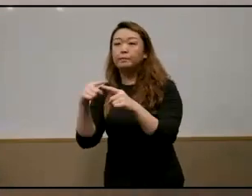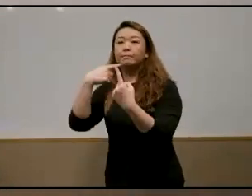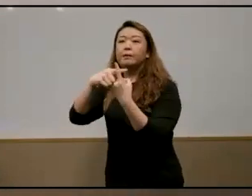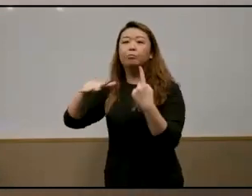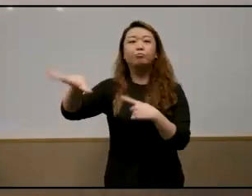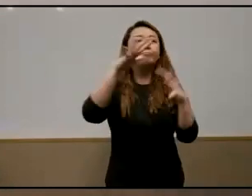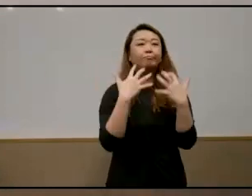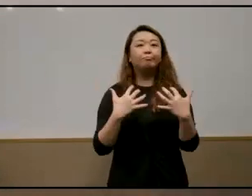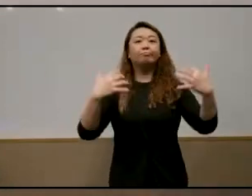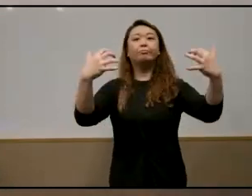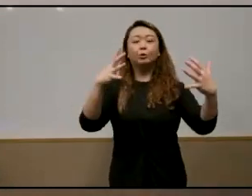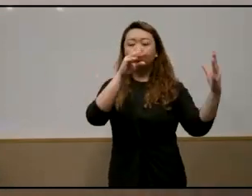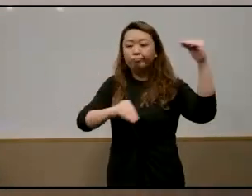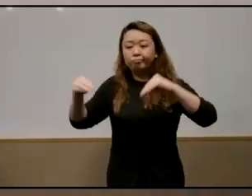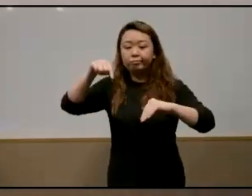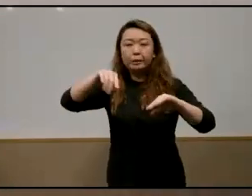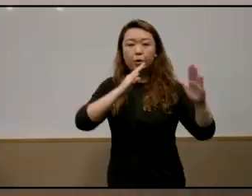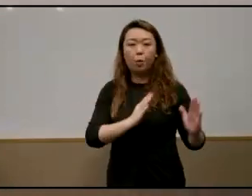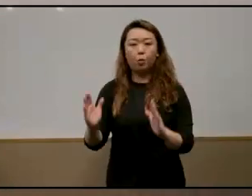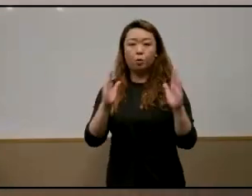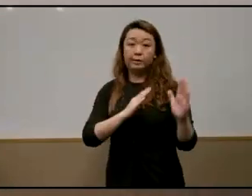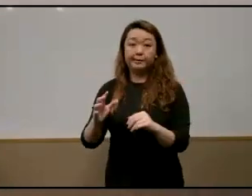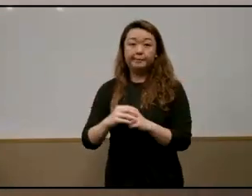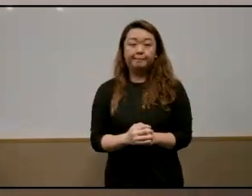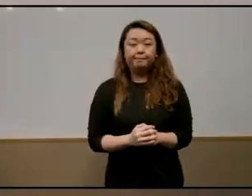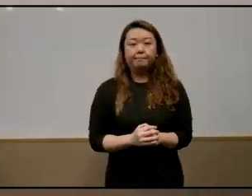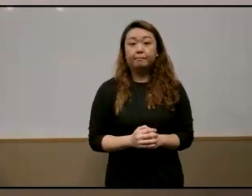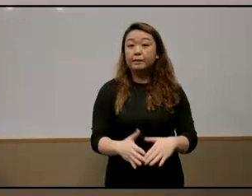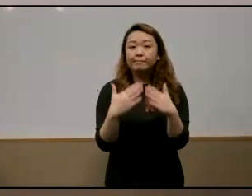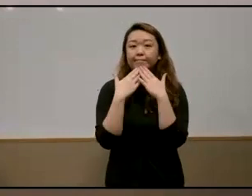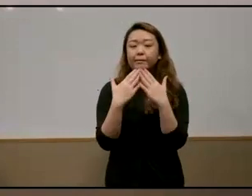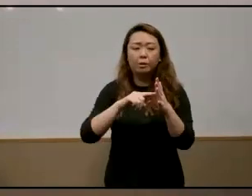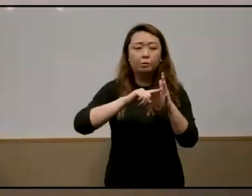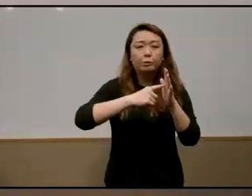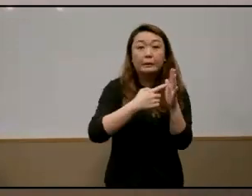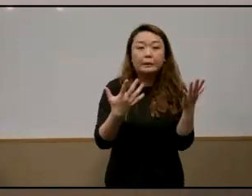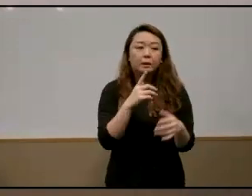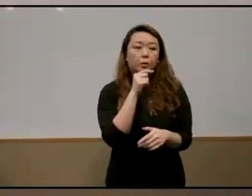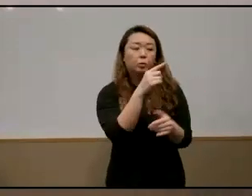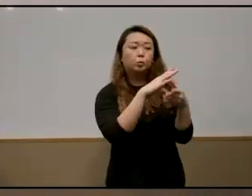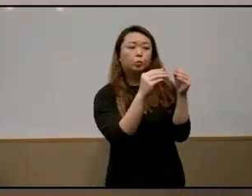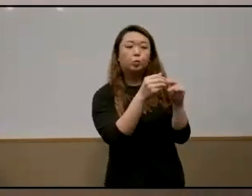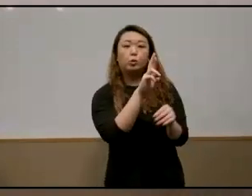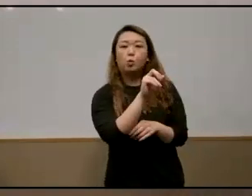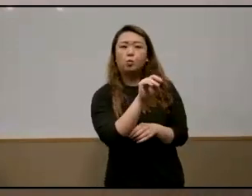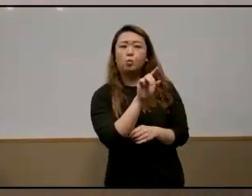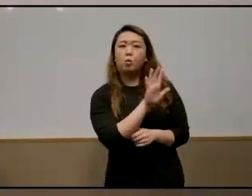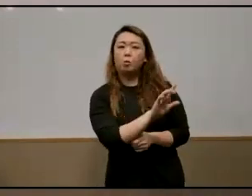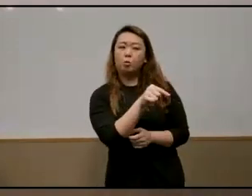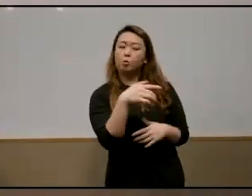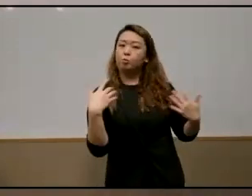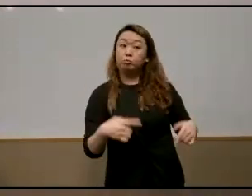both put into this event and also thank you for starting off the event with the story of ron which i think points to something